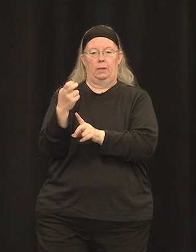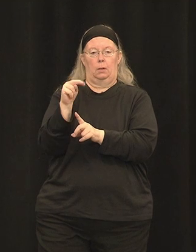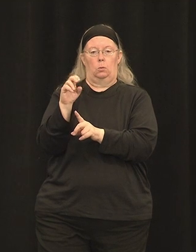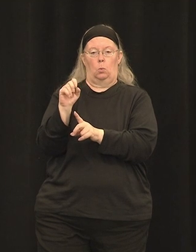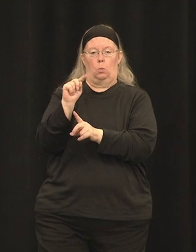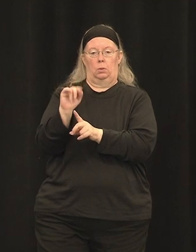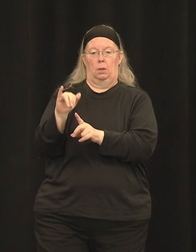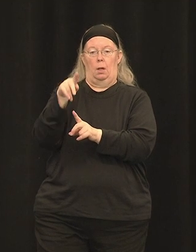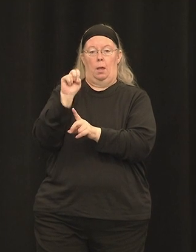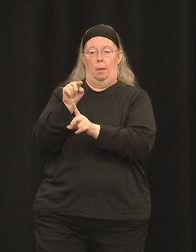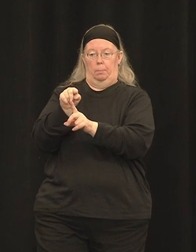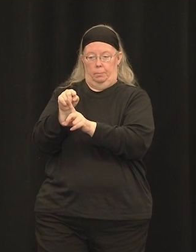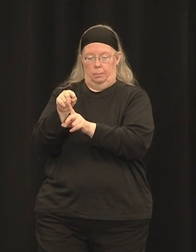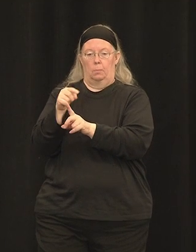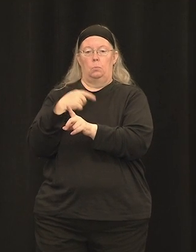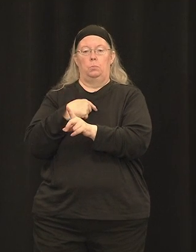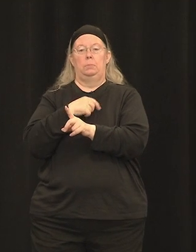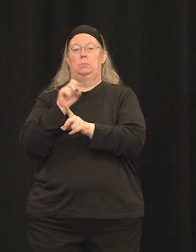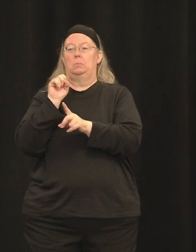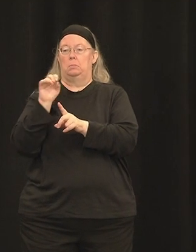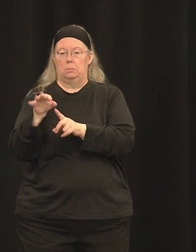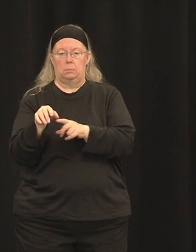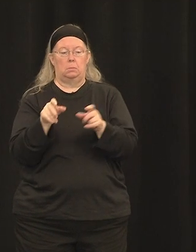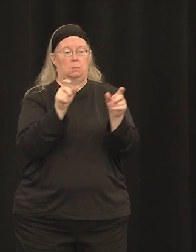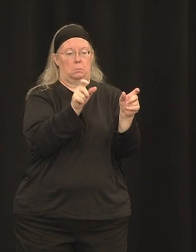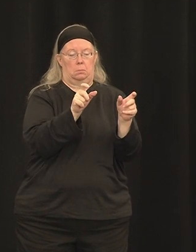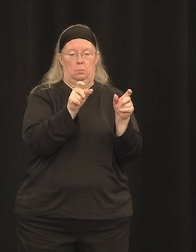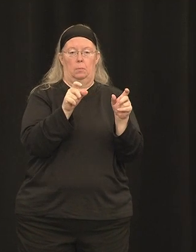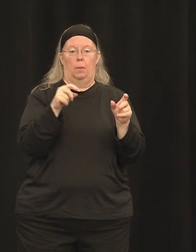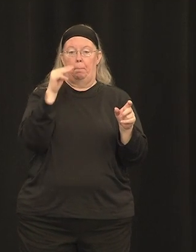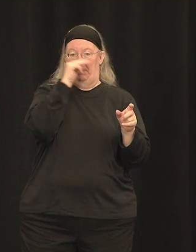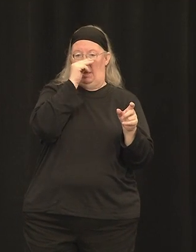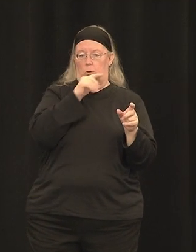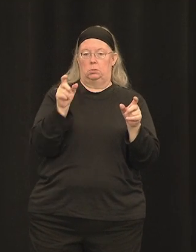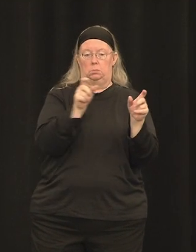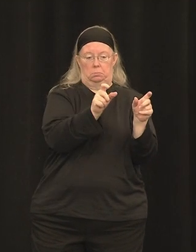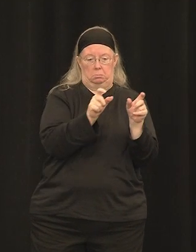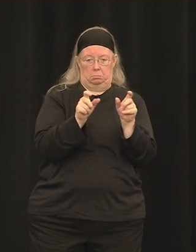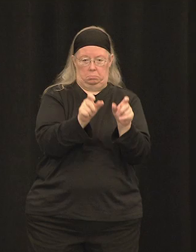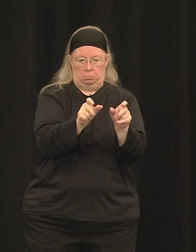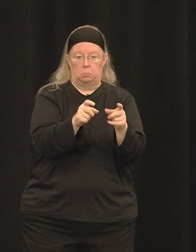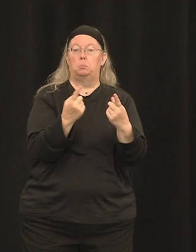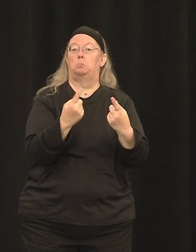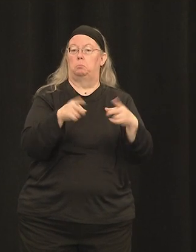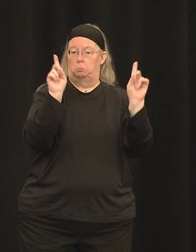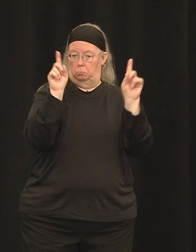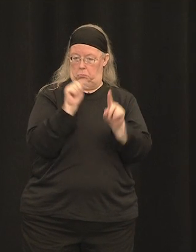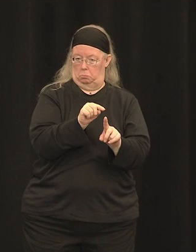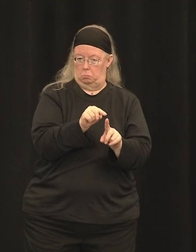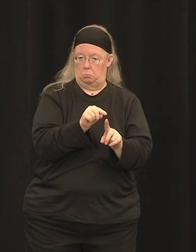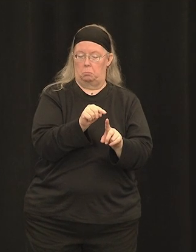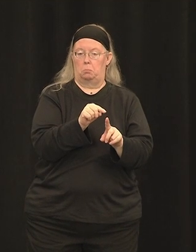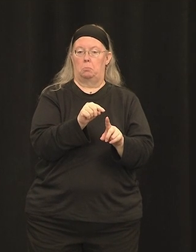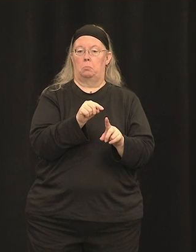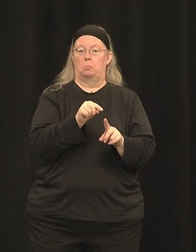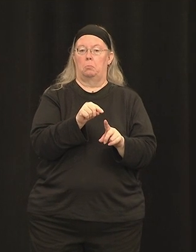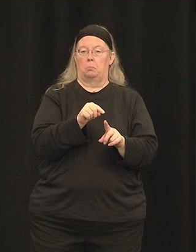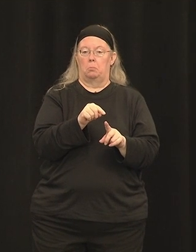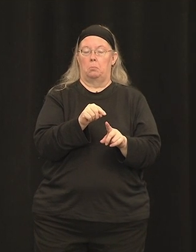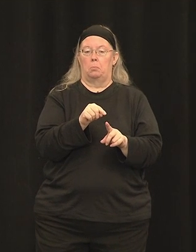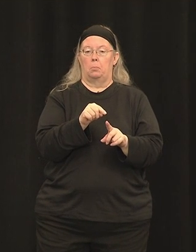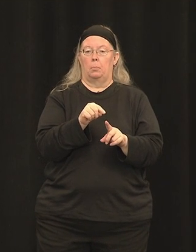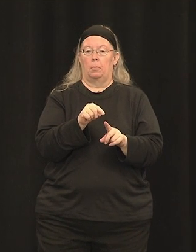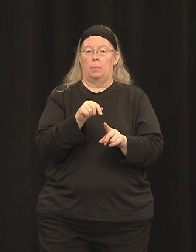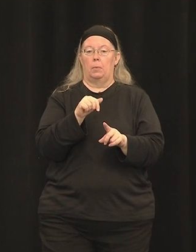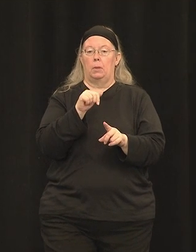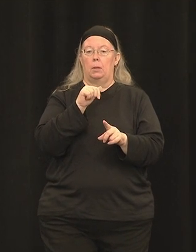mouse model of USH1B. We have some unpublished data, but I thought it would be interesting to this audience, even though my main focus is on the eye. But we